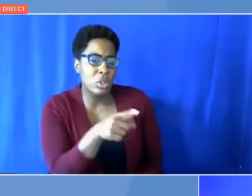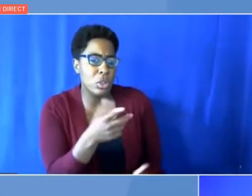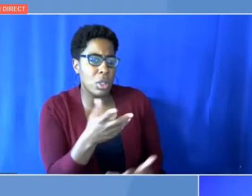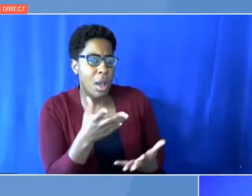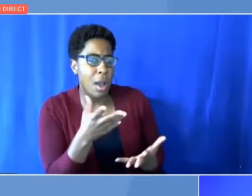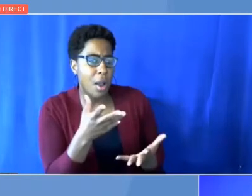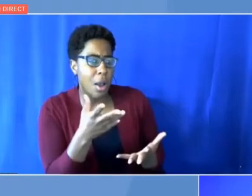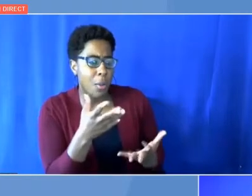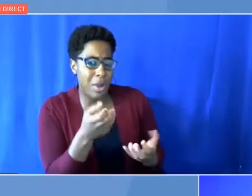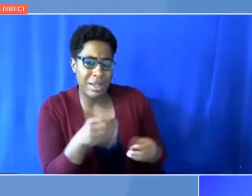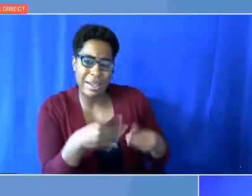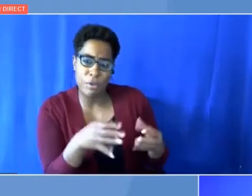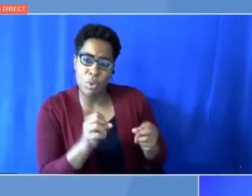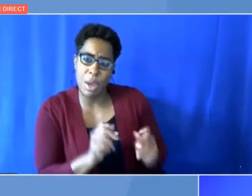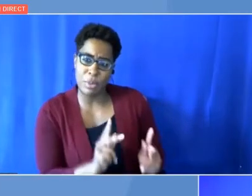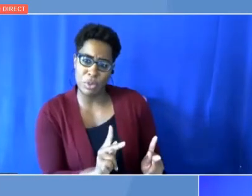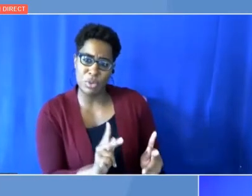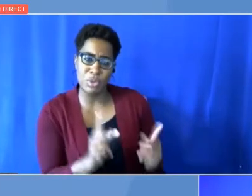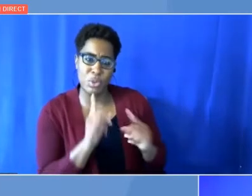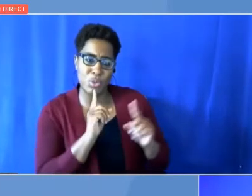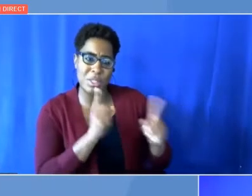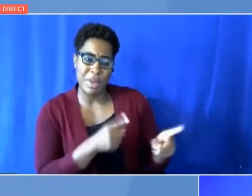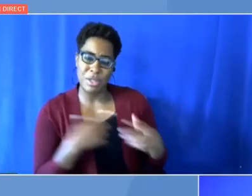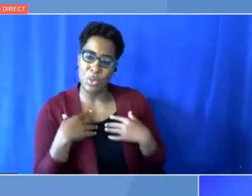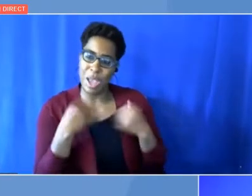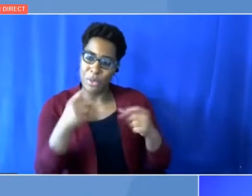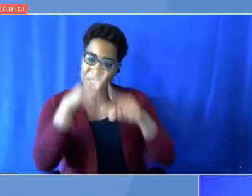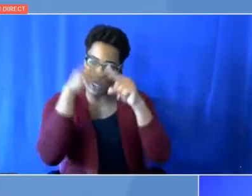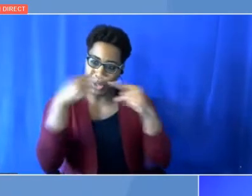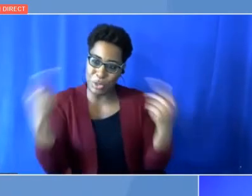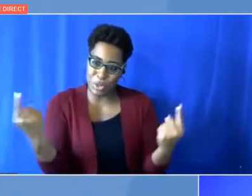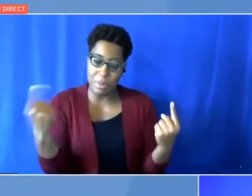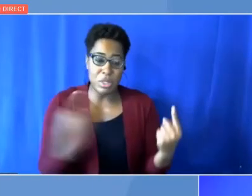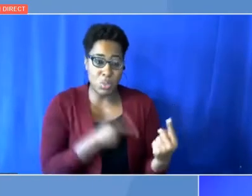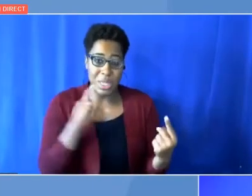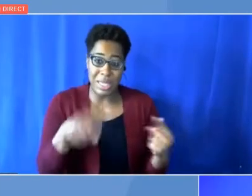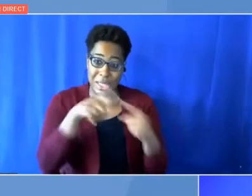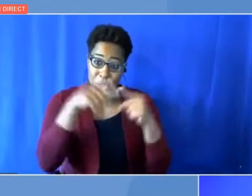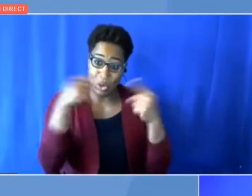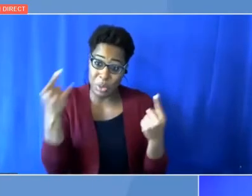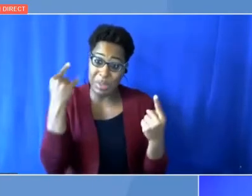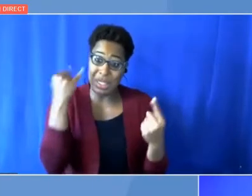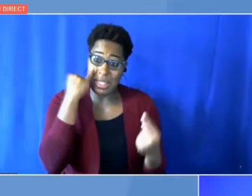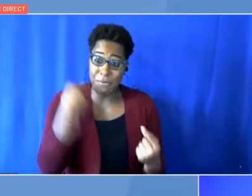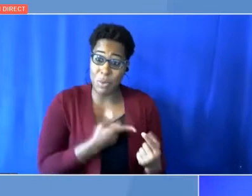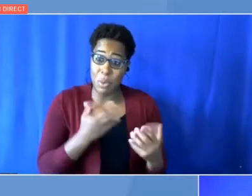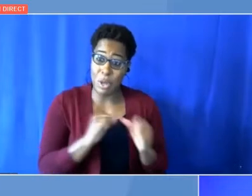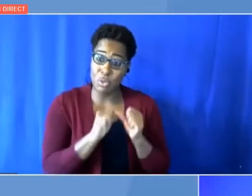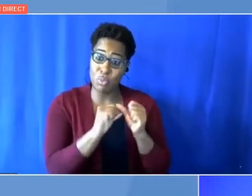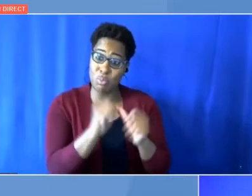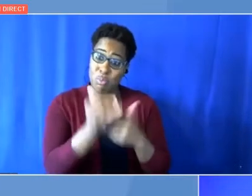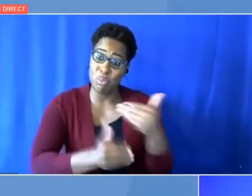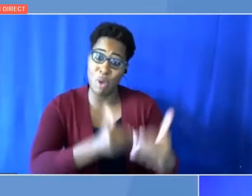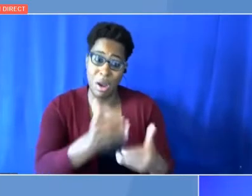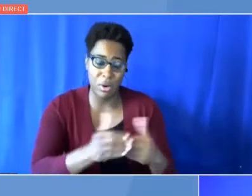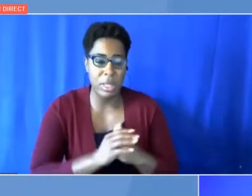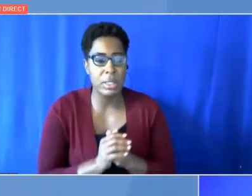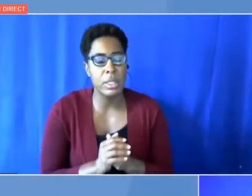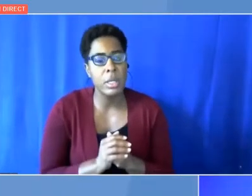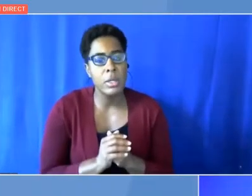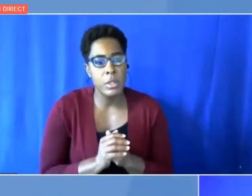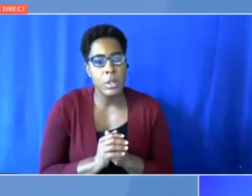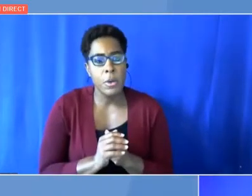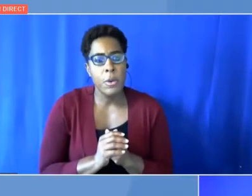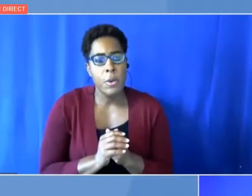some healthy disagreements. I think we're going to need disagreements in order to make progress. So we should welcome that. But also drawing on your